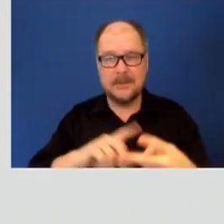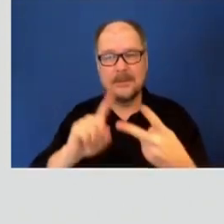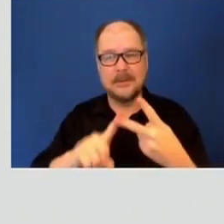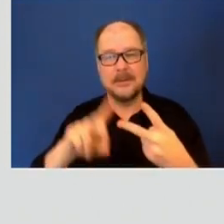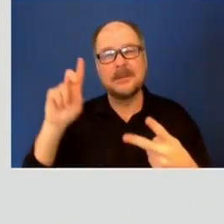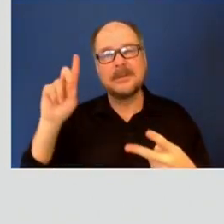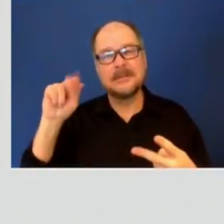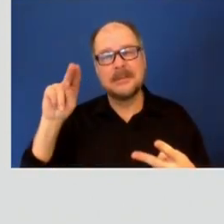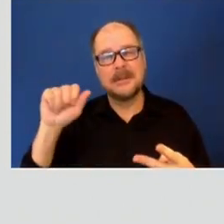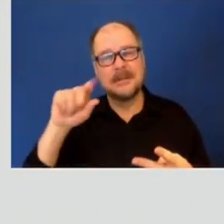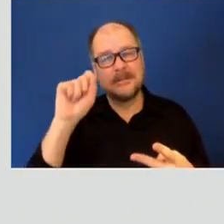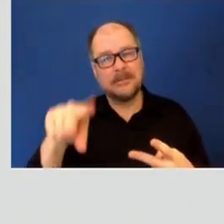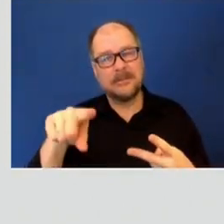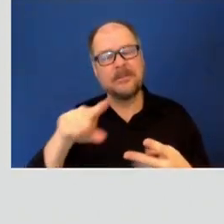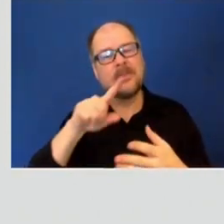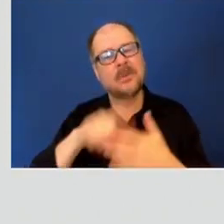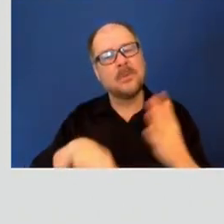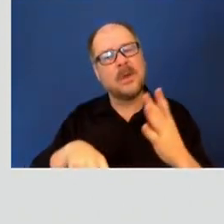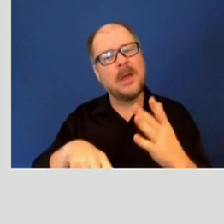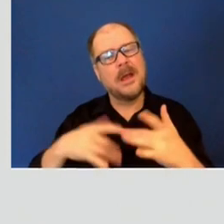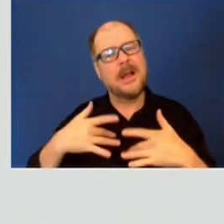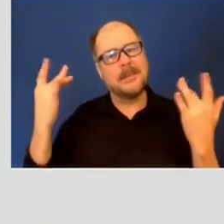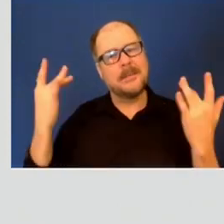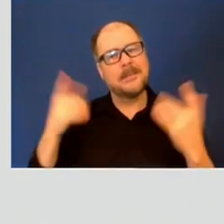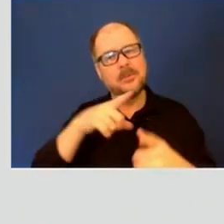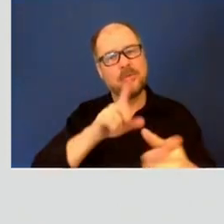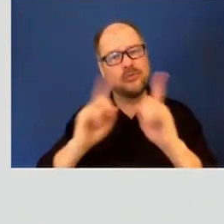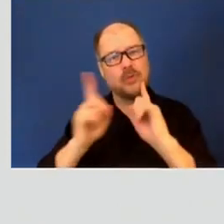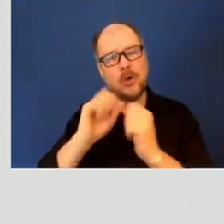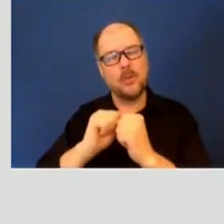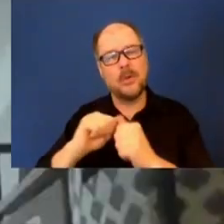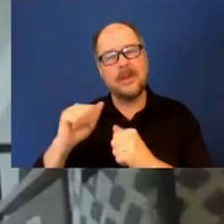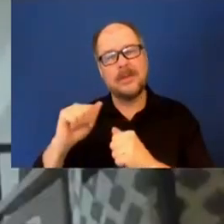conversations been with the city manager since yesterday's press conference?